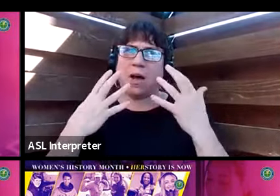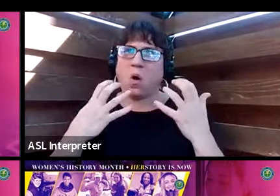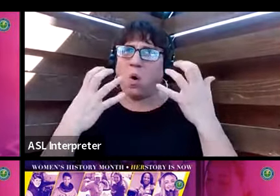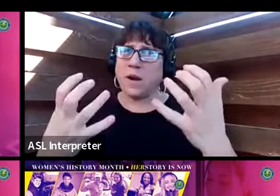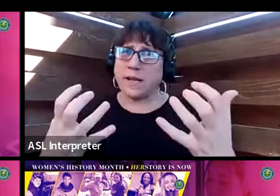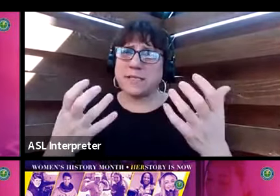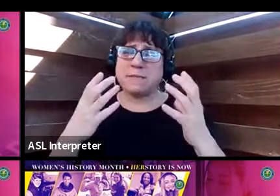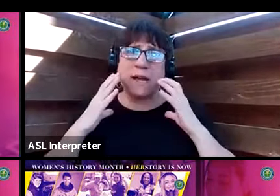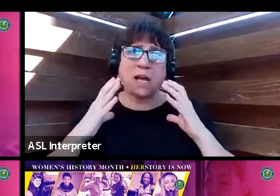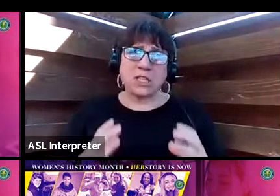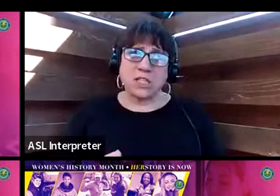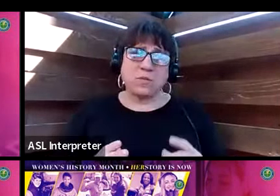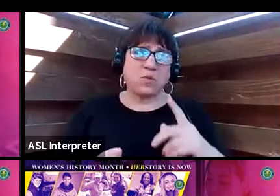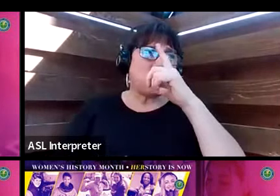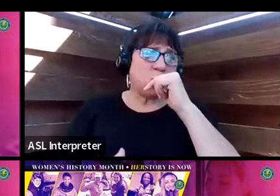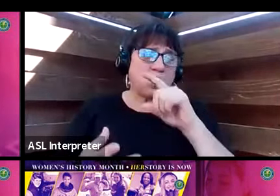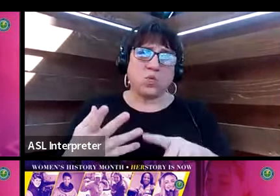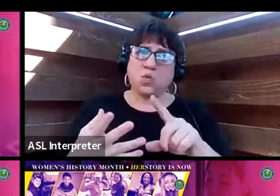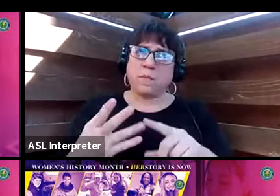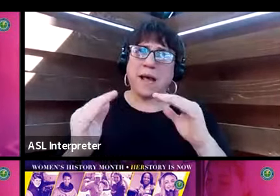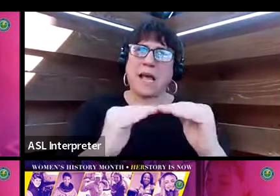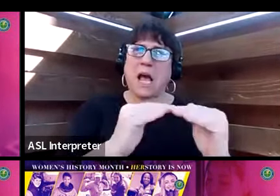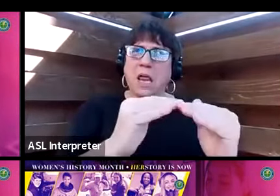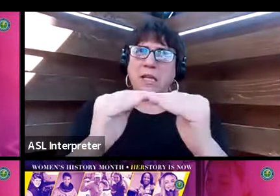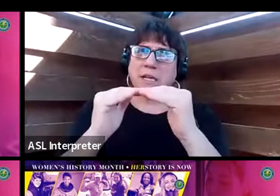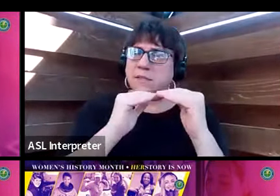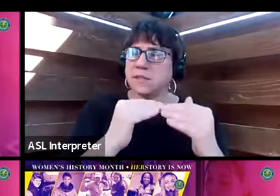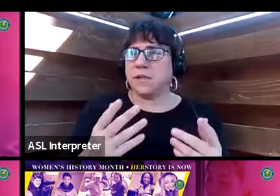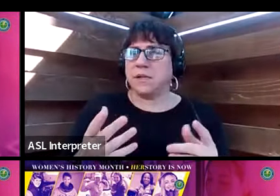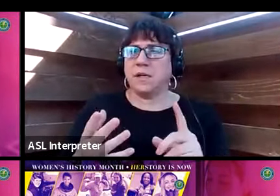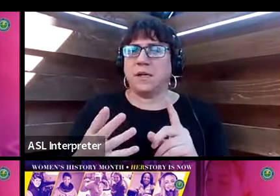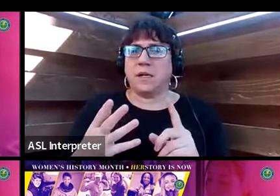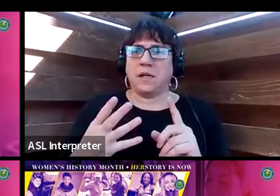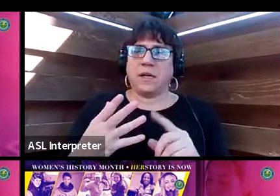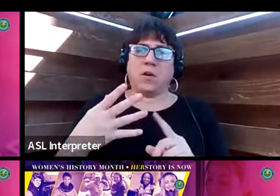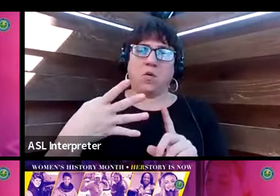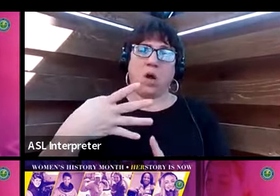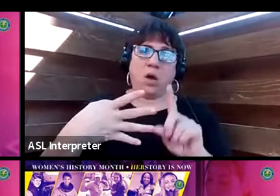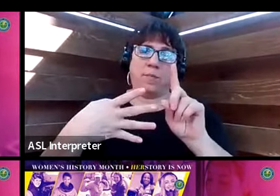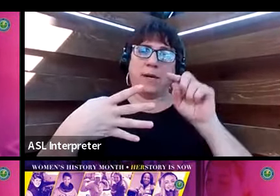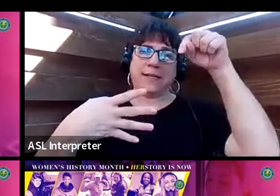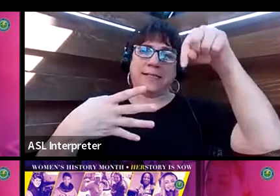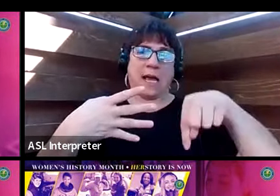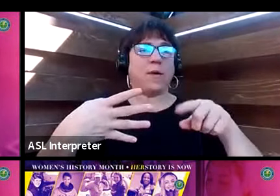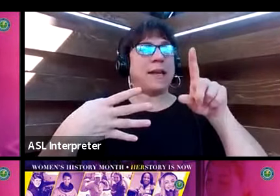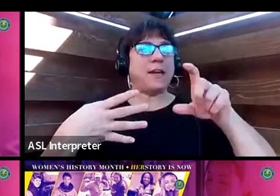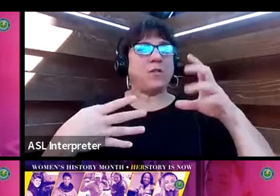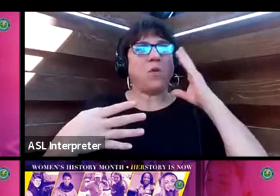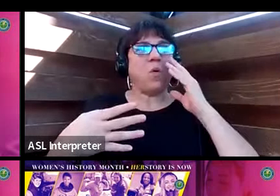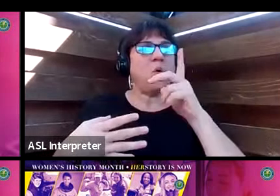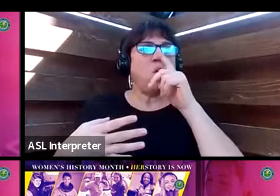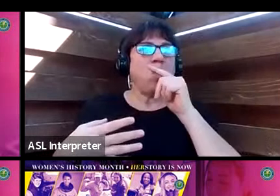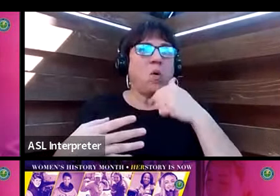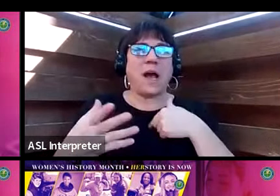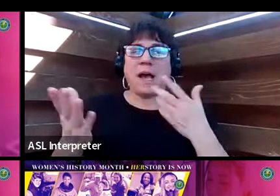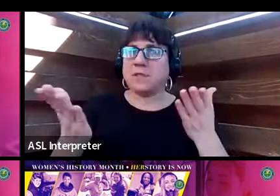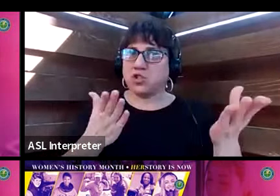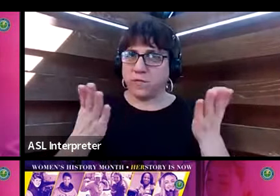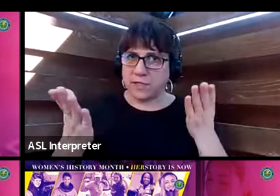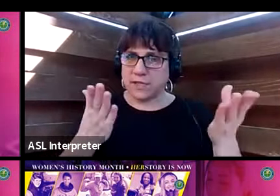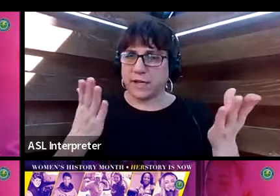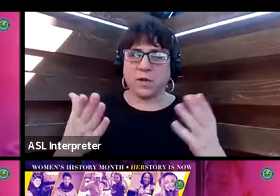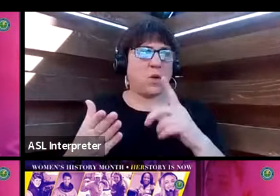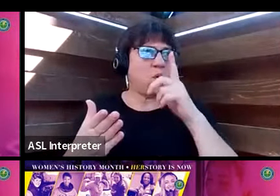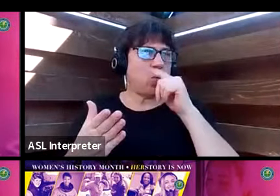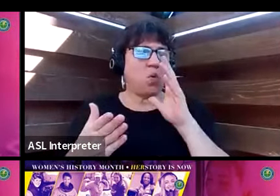who my customer is, who my colleagues are. I go up, down, because I need to know who I'm servicing. Who